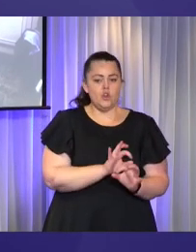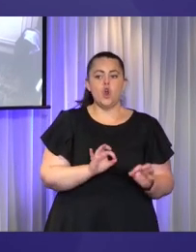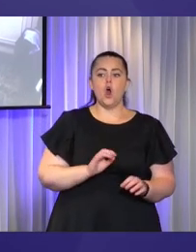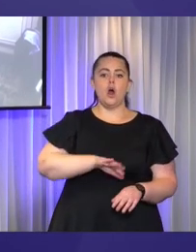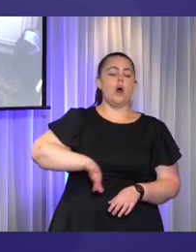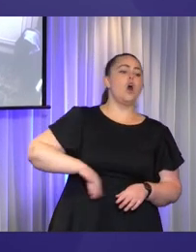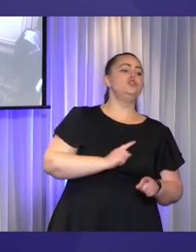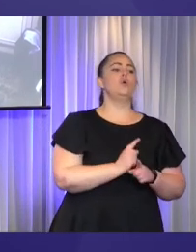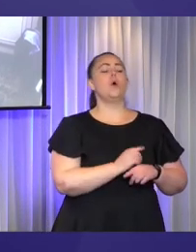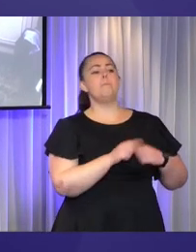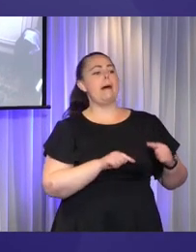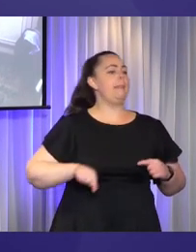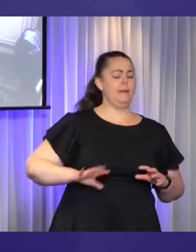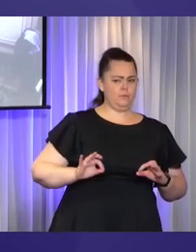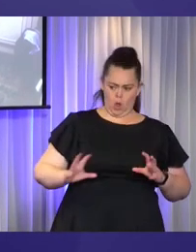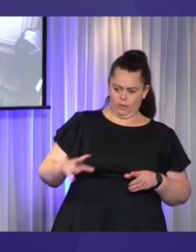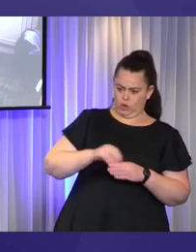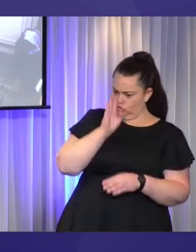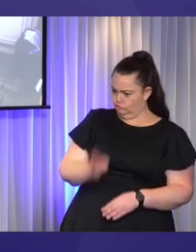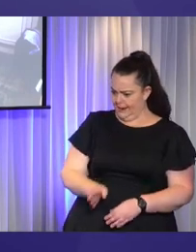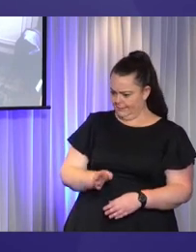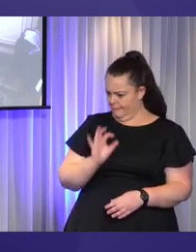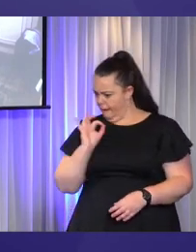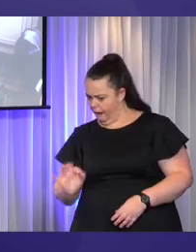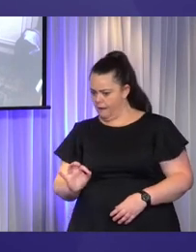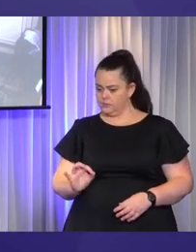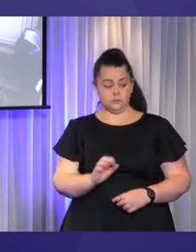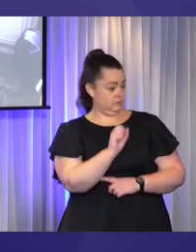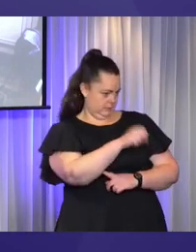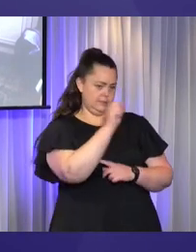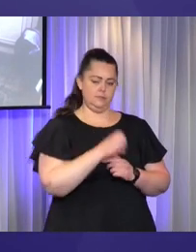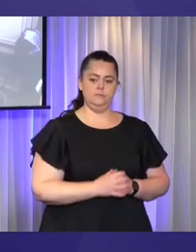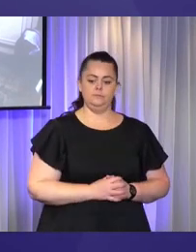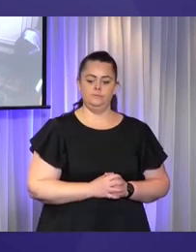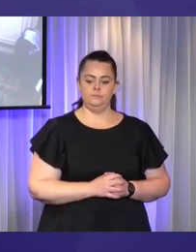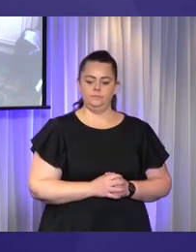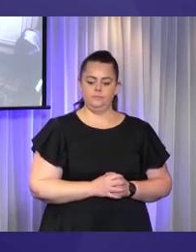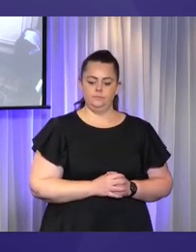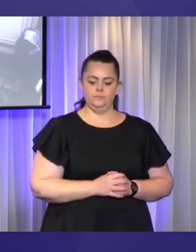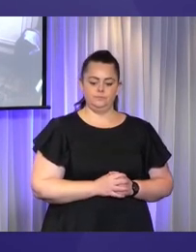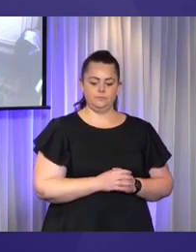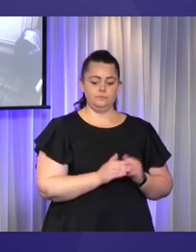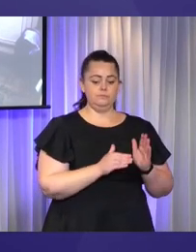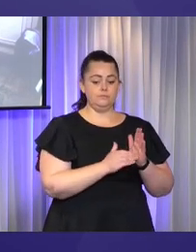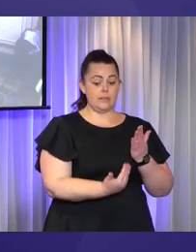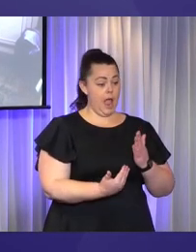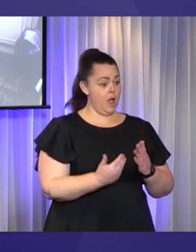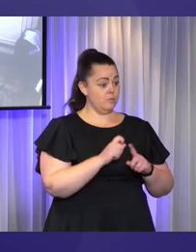Anne, I wonder if I might go to you on this question of invisible disability, if that's okay. Do you have any reflections?